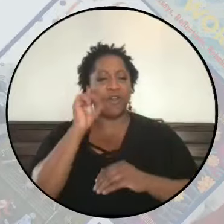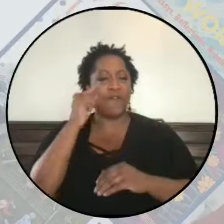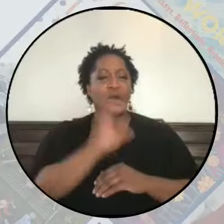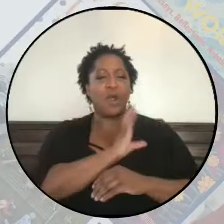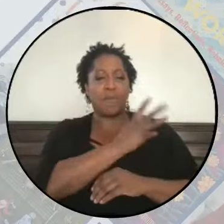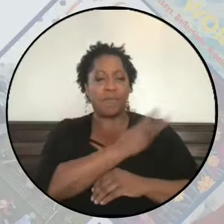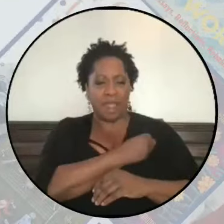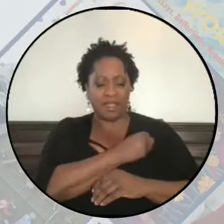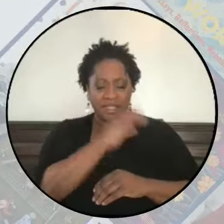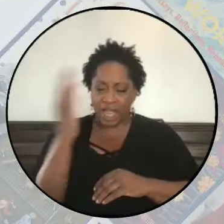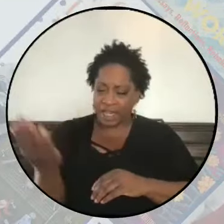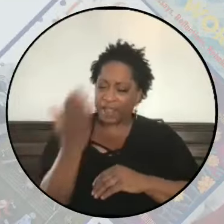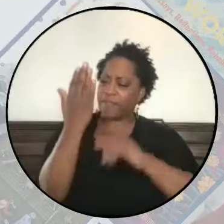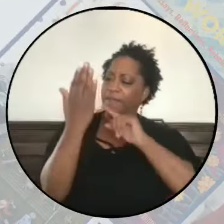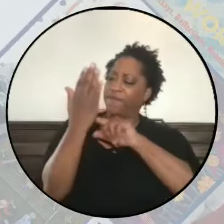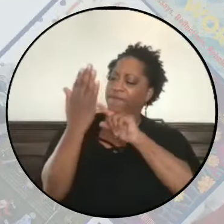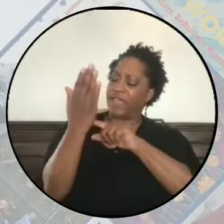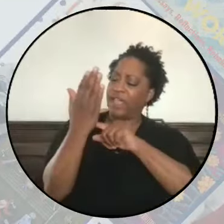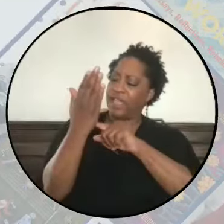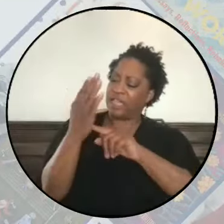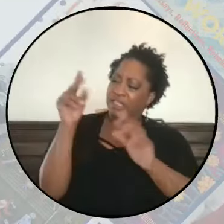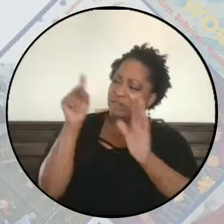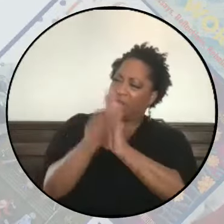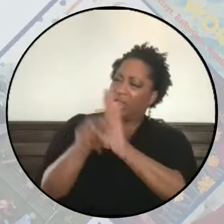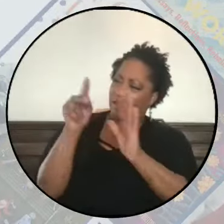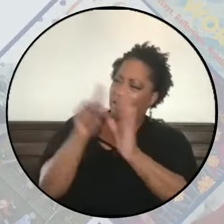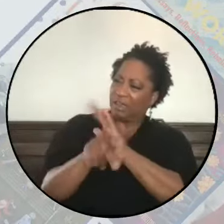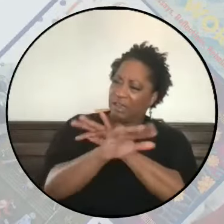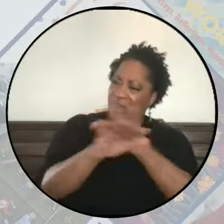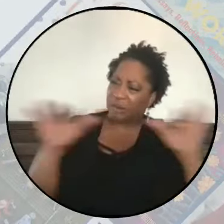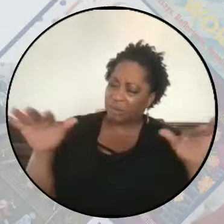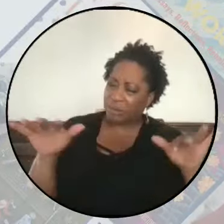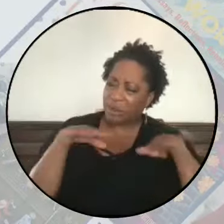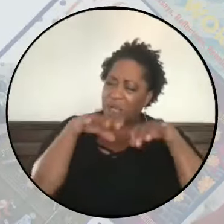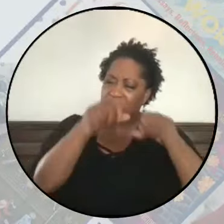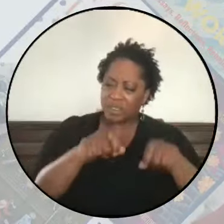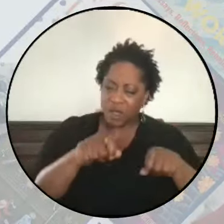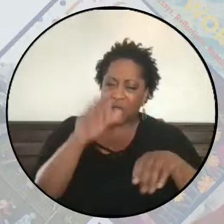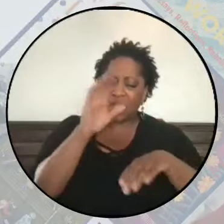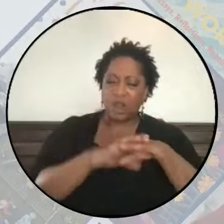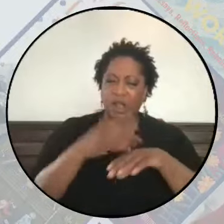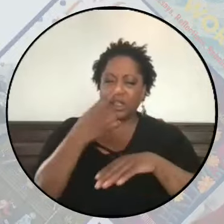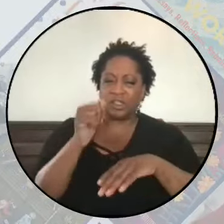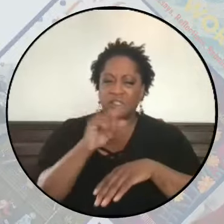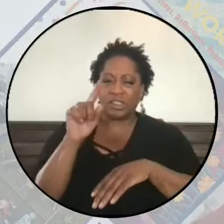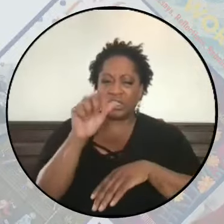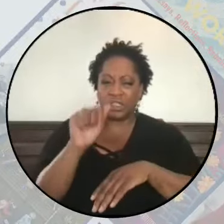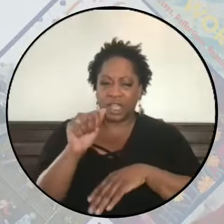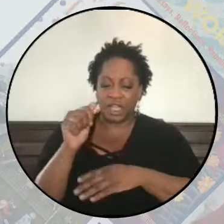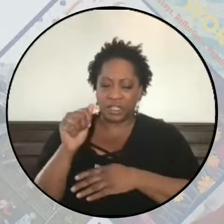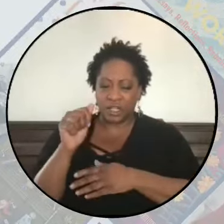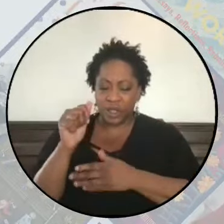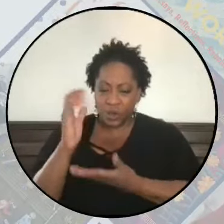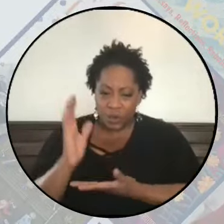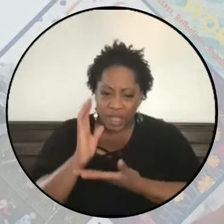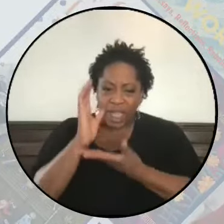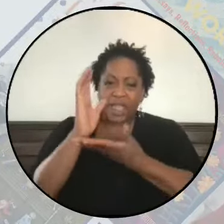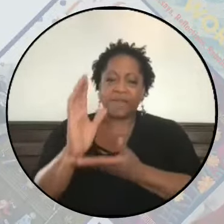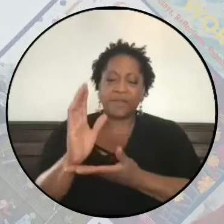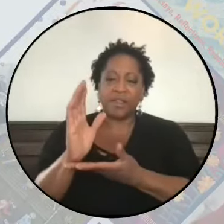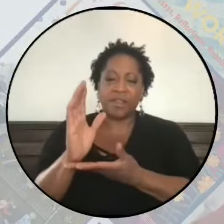in the face of the genocidal assault on Gaza. We have to bring it up in